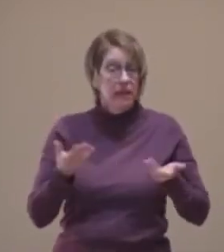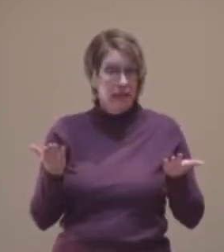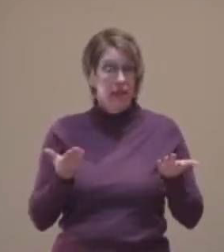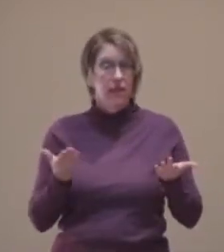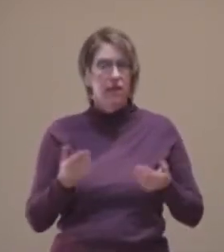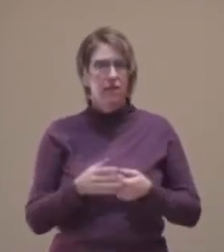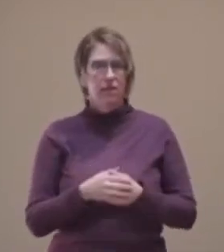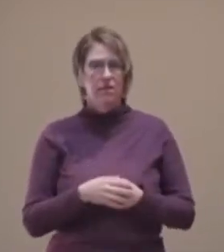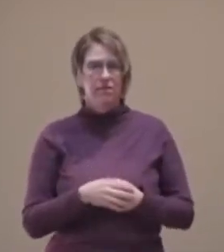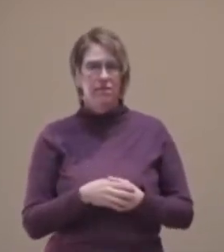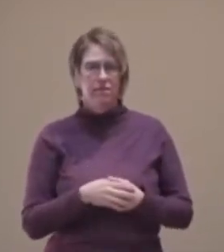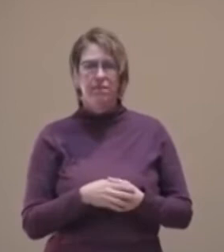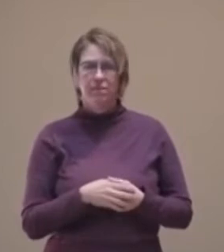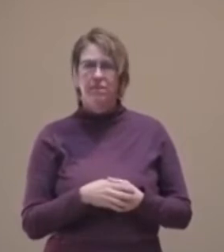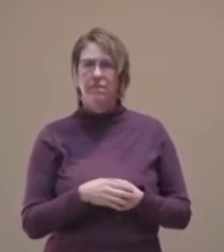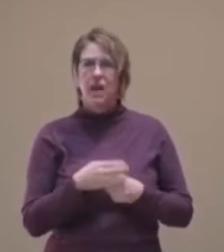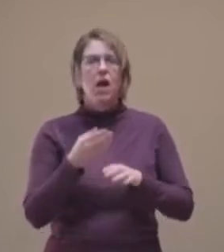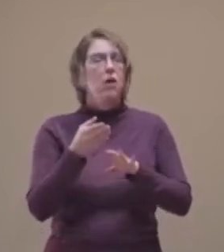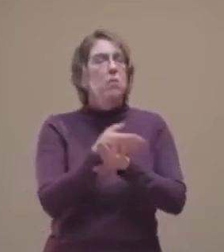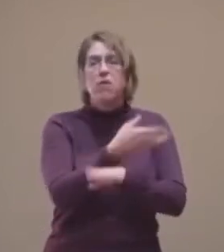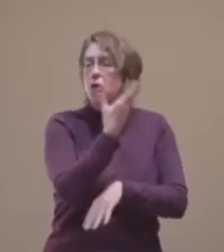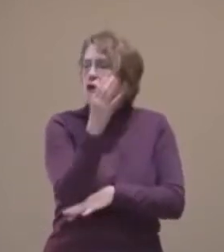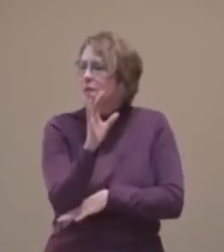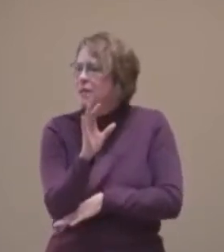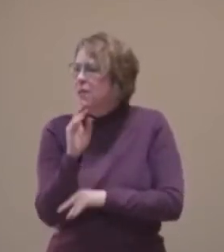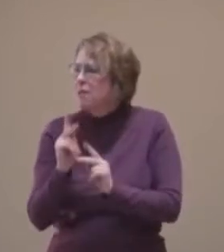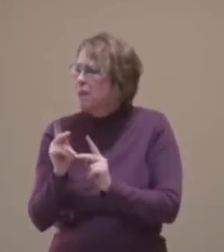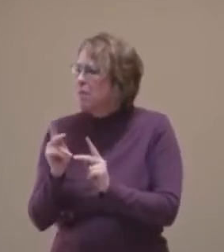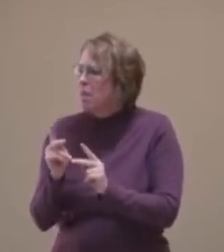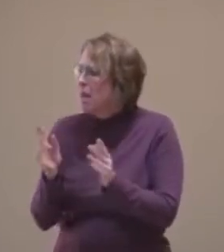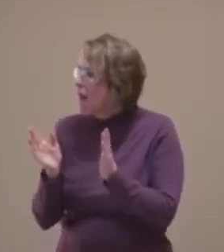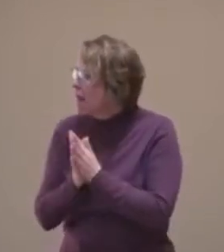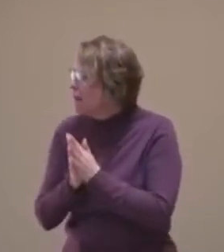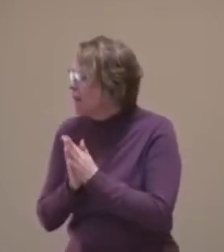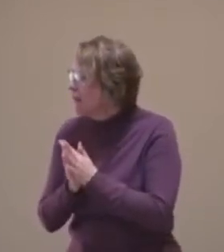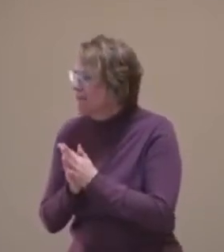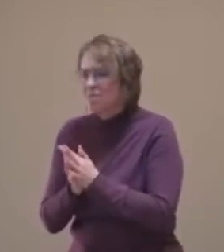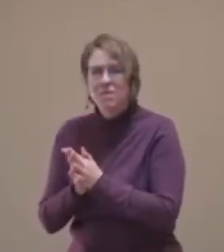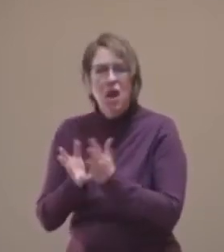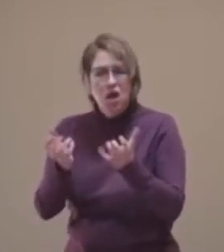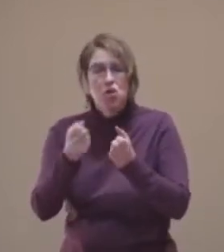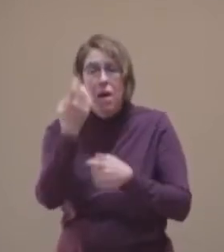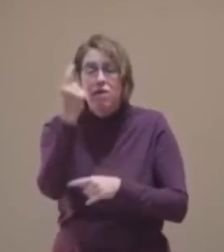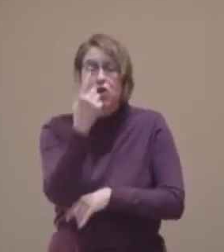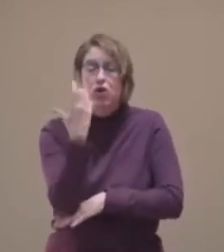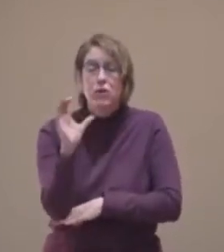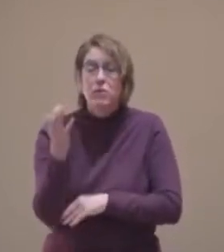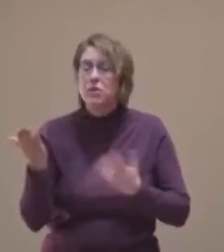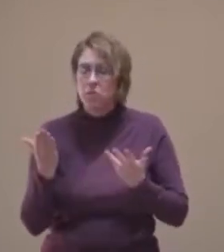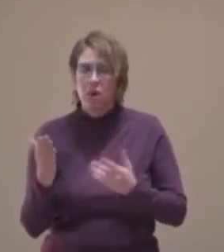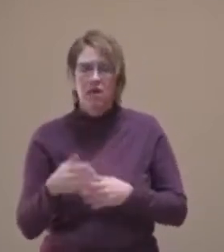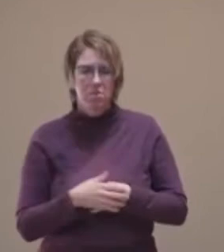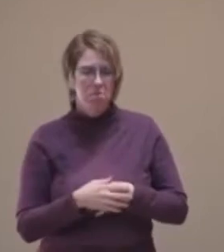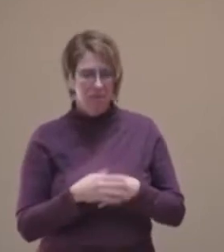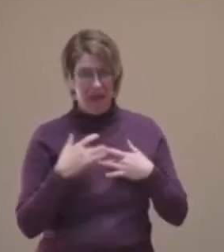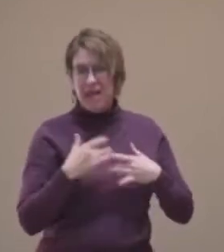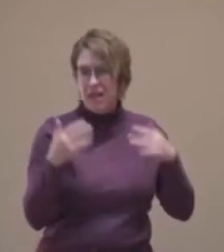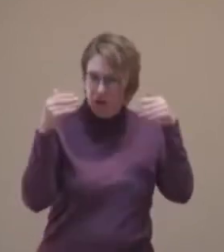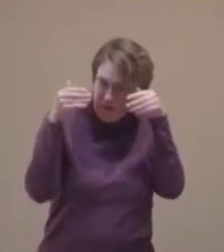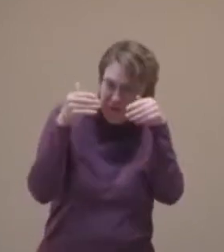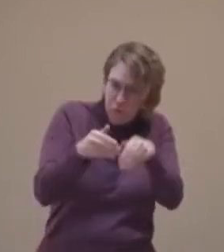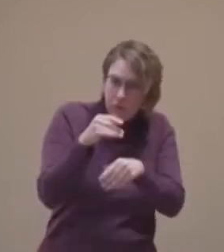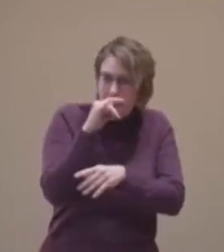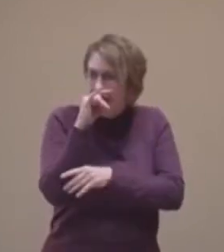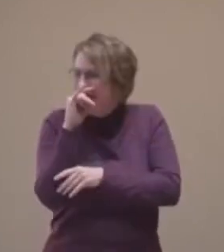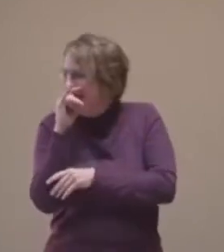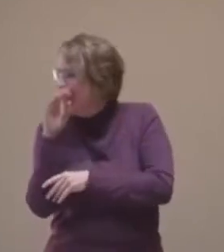This pre-Christmas time is full of people asking, what do you want for Christmas? And that's usually directed at kids, referencing what present you